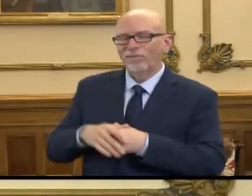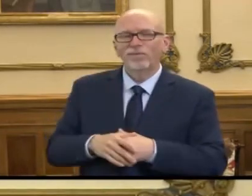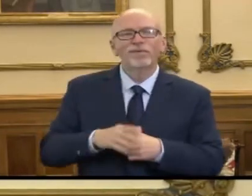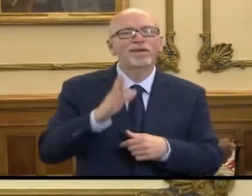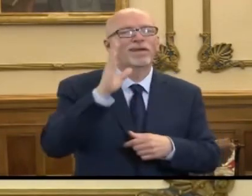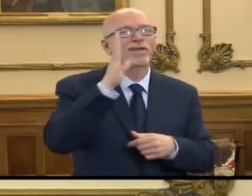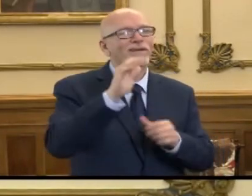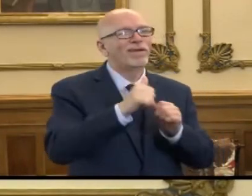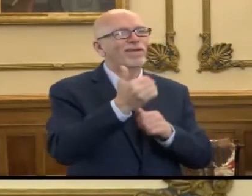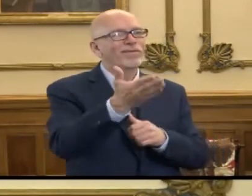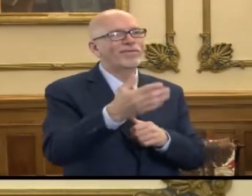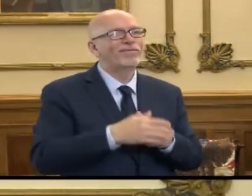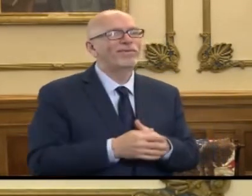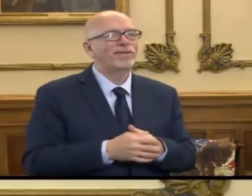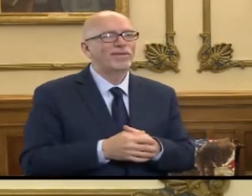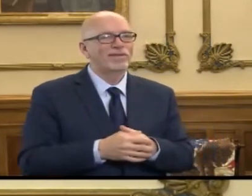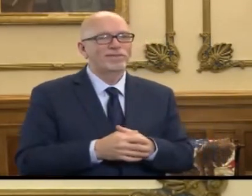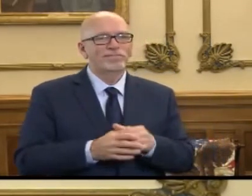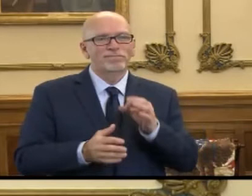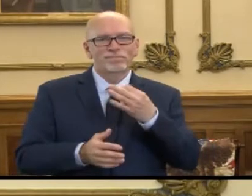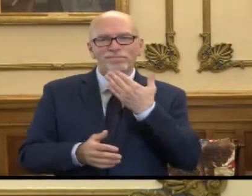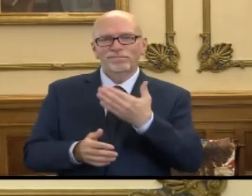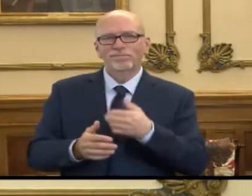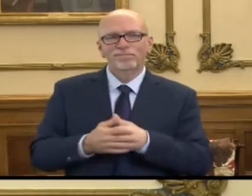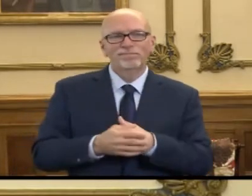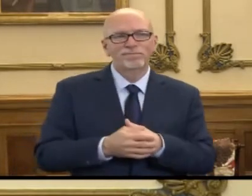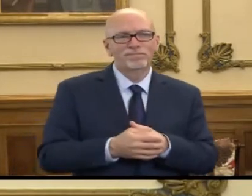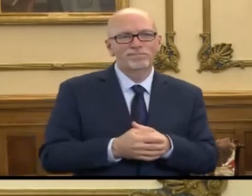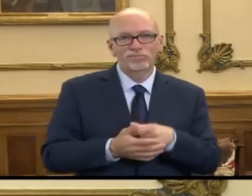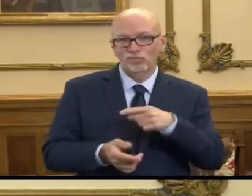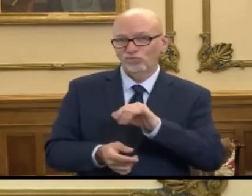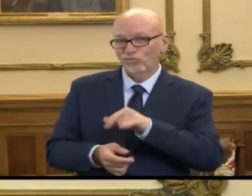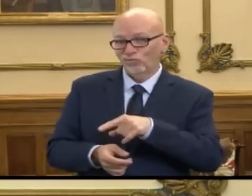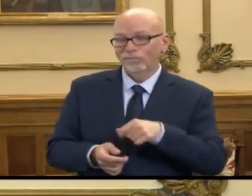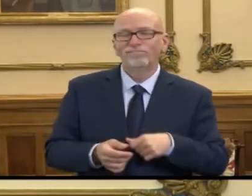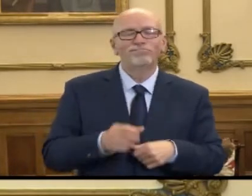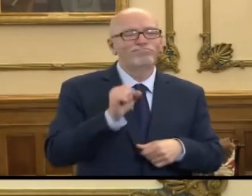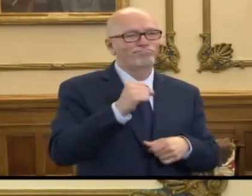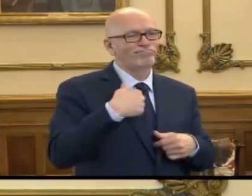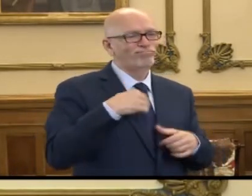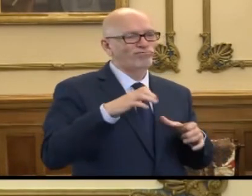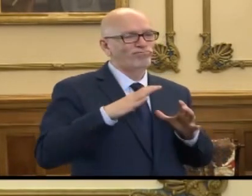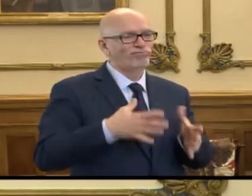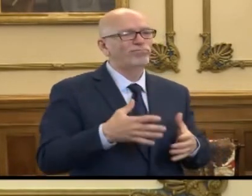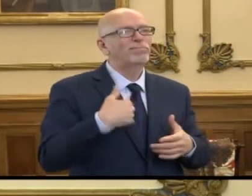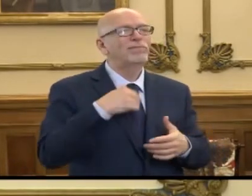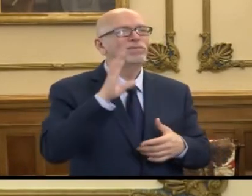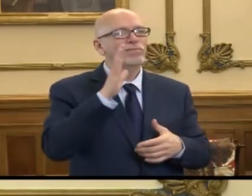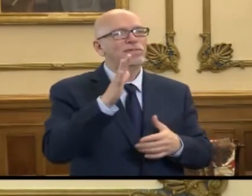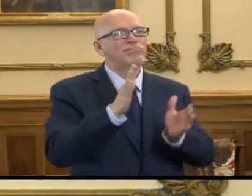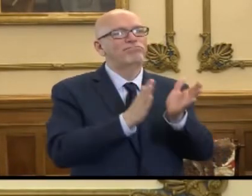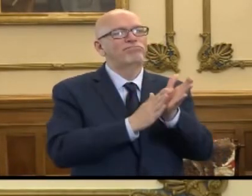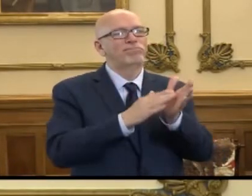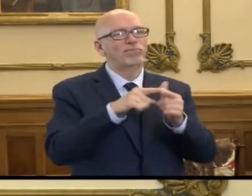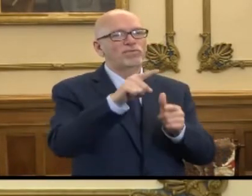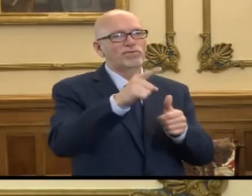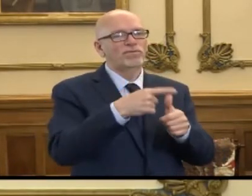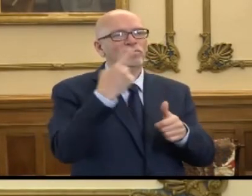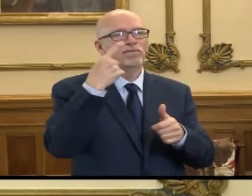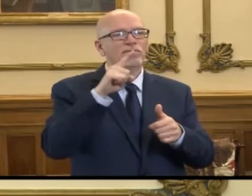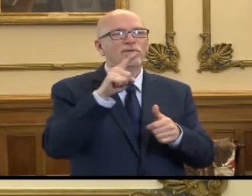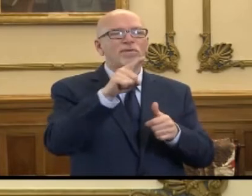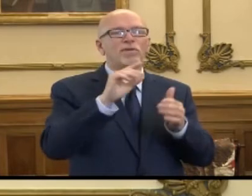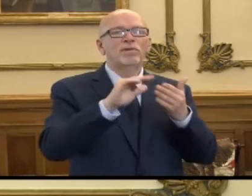Hello. How are you doing? Very good. Thank you. Trust you are as well. Yes, I am. And I'm going to give a shout out to you first for the